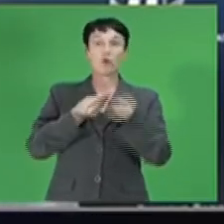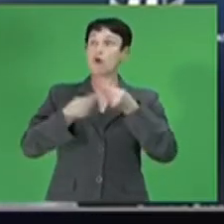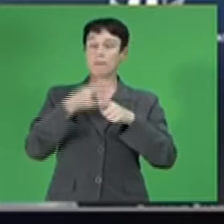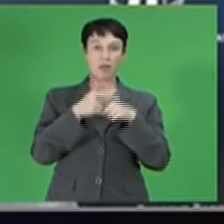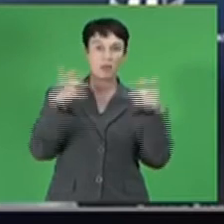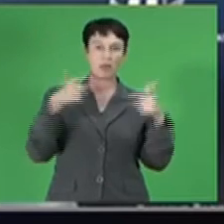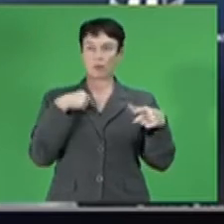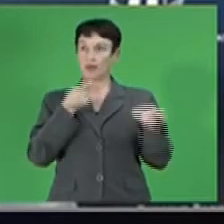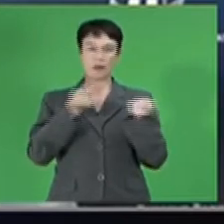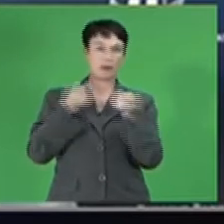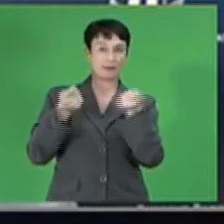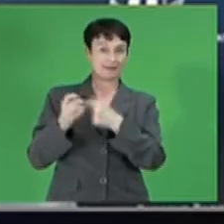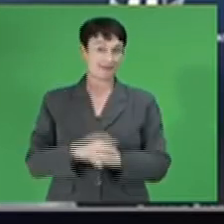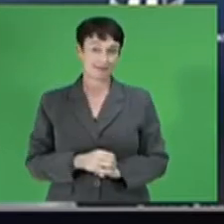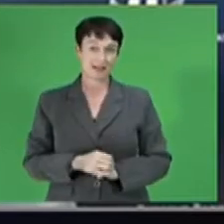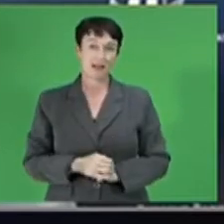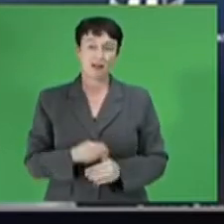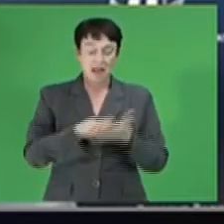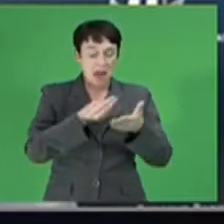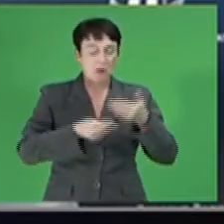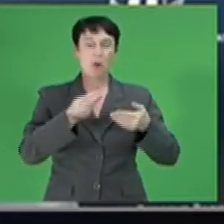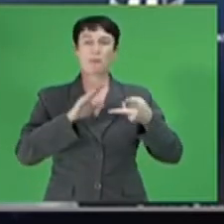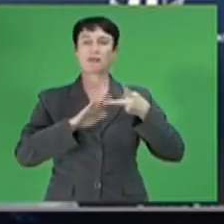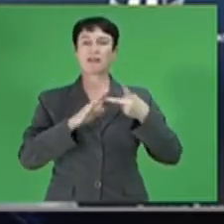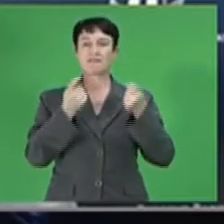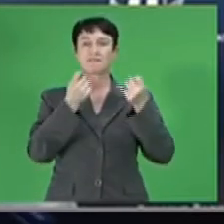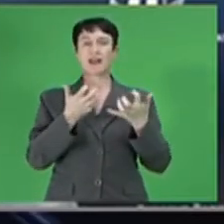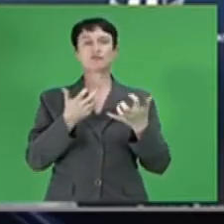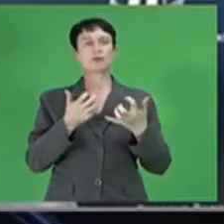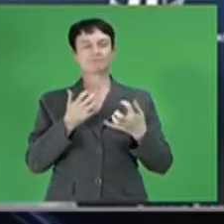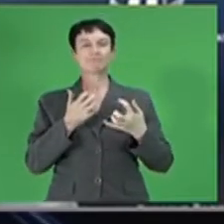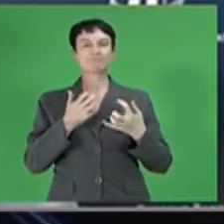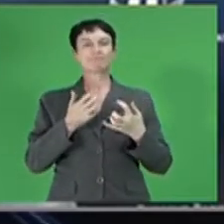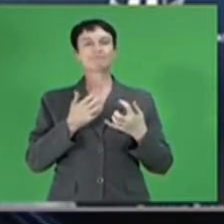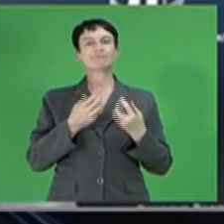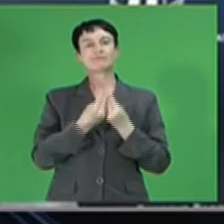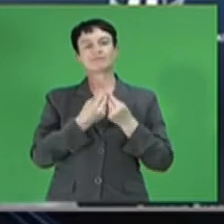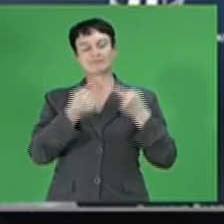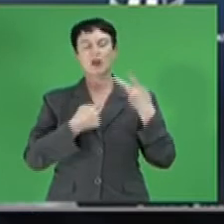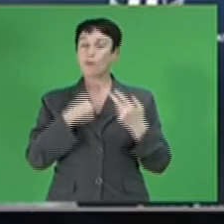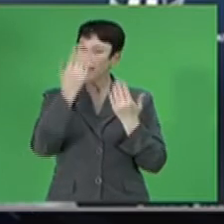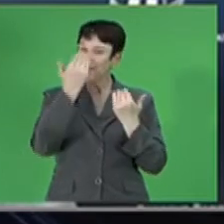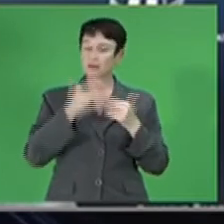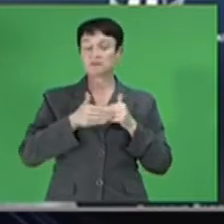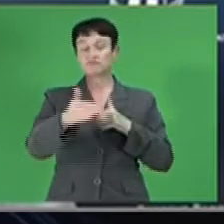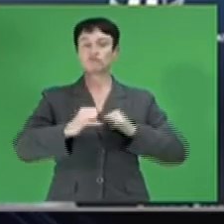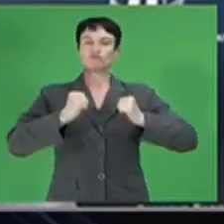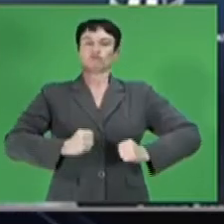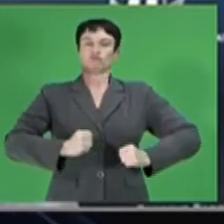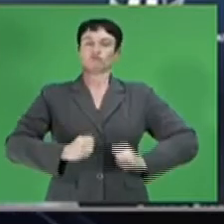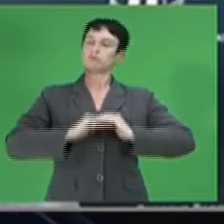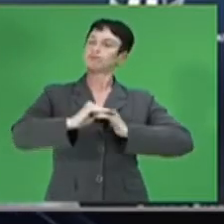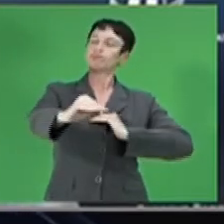Economic and financial conditions are expected to remain volatile for the foreseeable future.